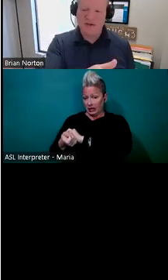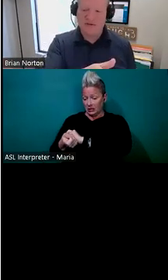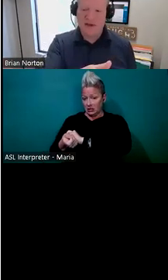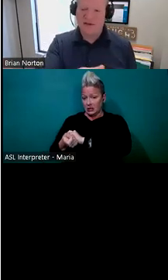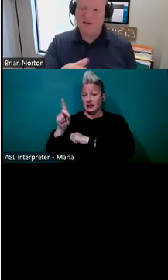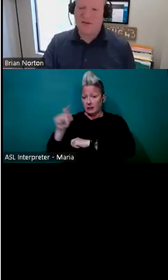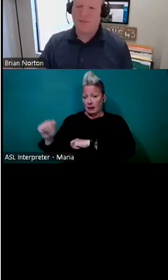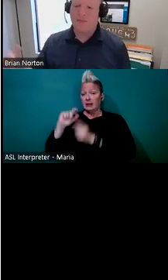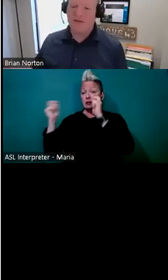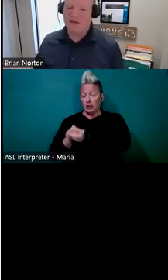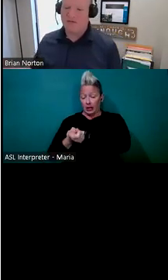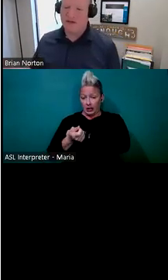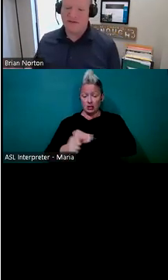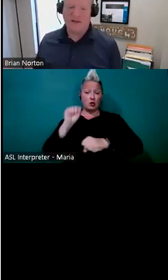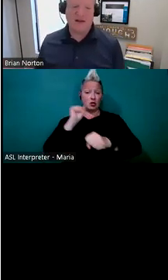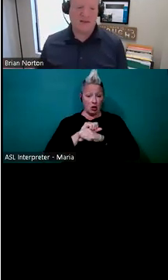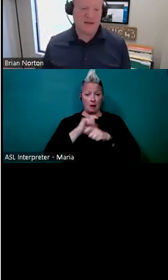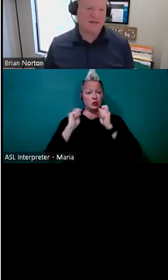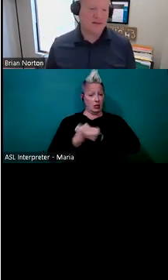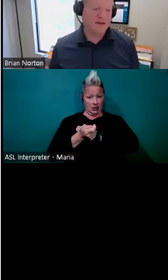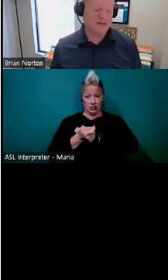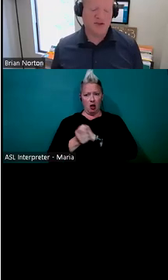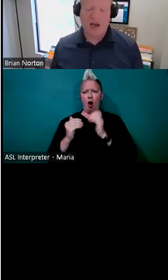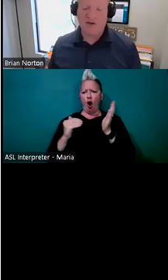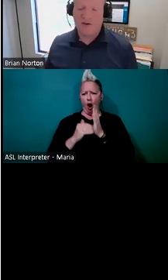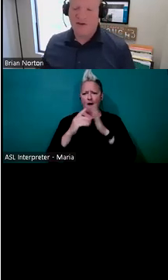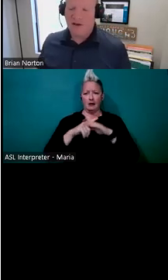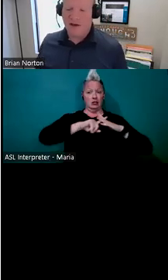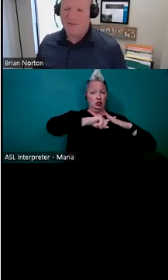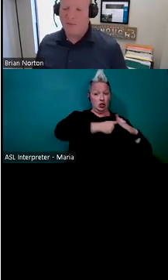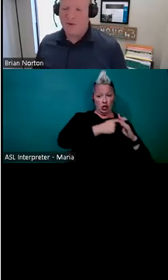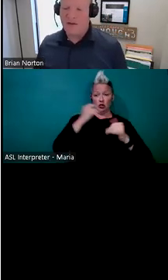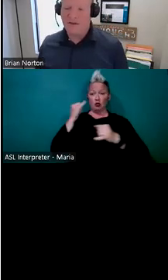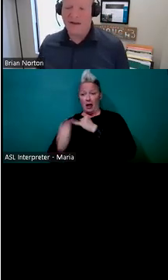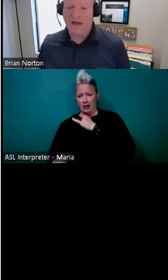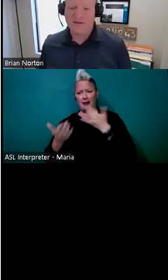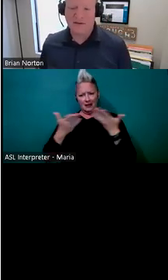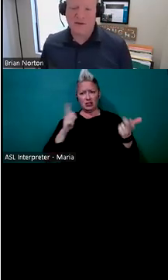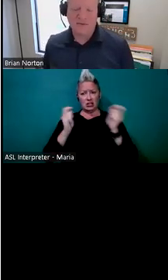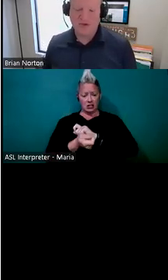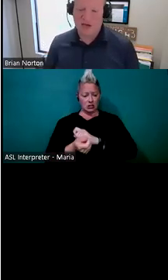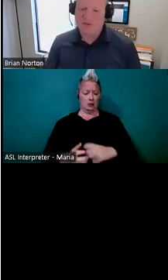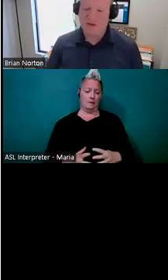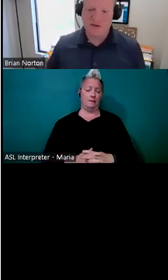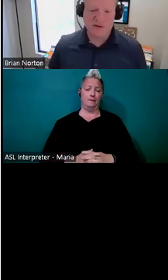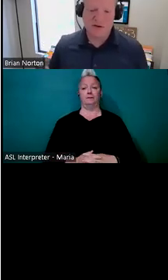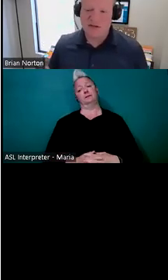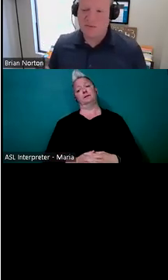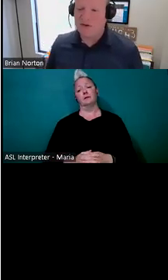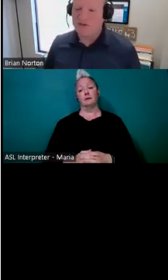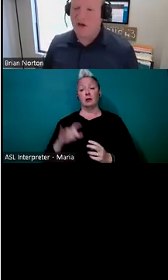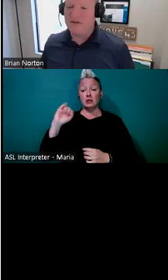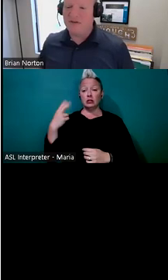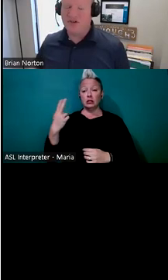evaluation phase to the implementation phase, a lot of things can change from one day to the next. You know, Josh mentioned earlier,